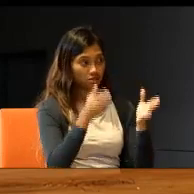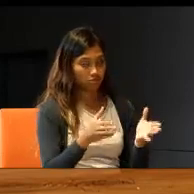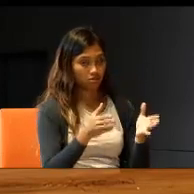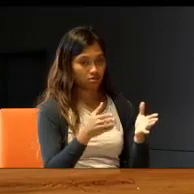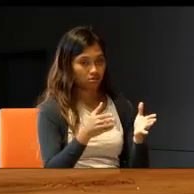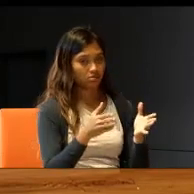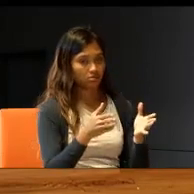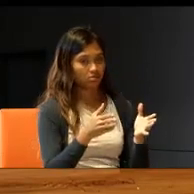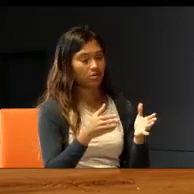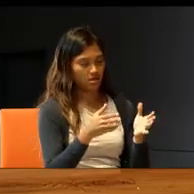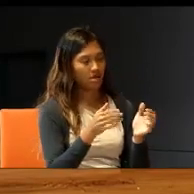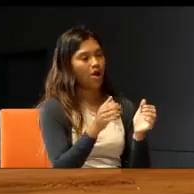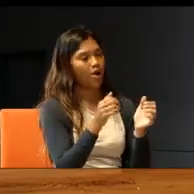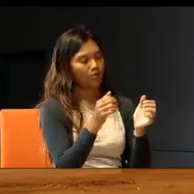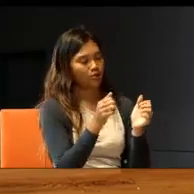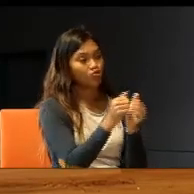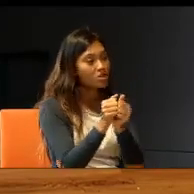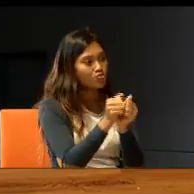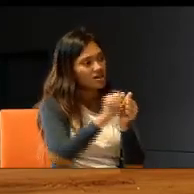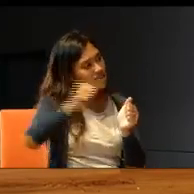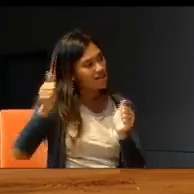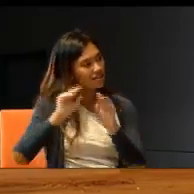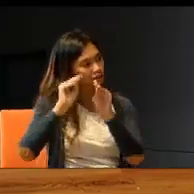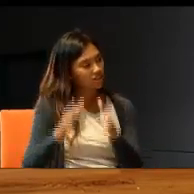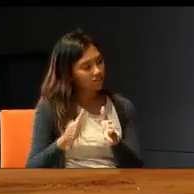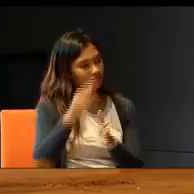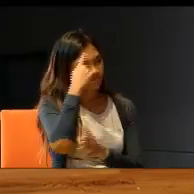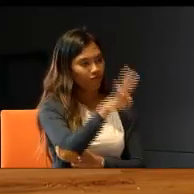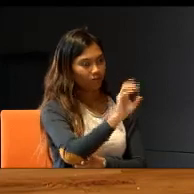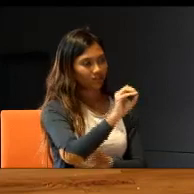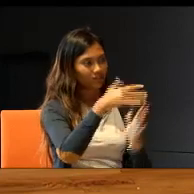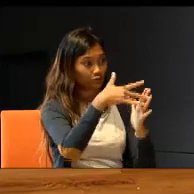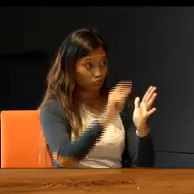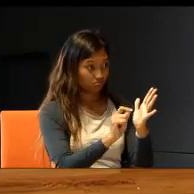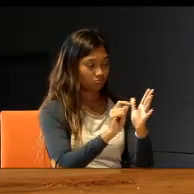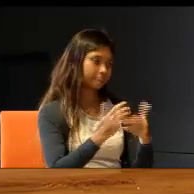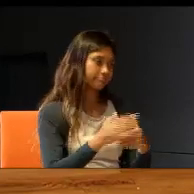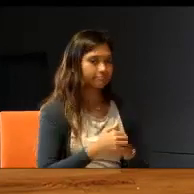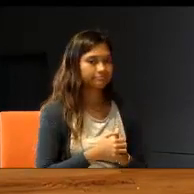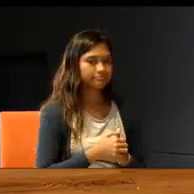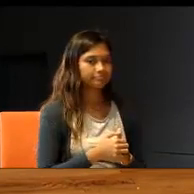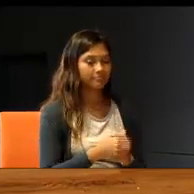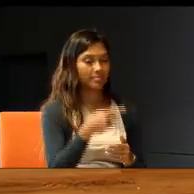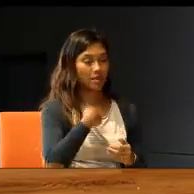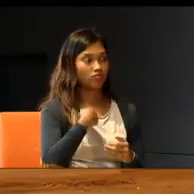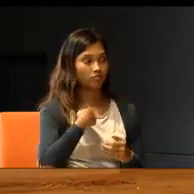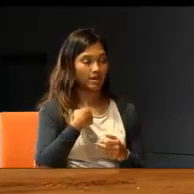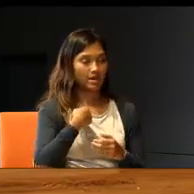together with the other teachers, for 40 students, and I was given, a special budget,